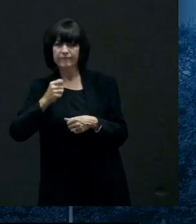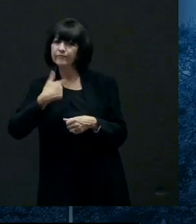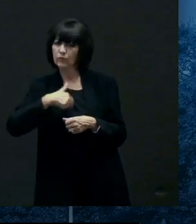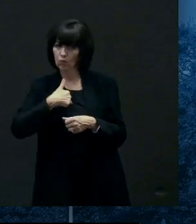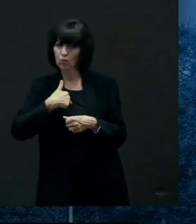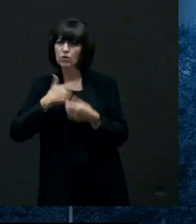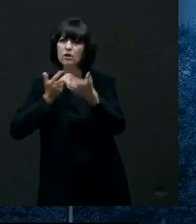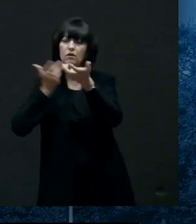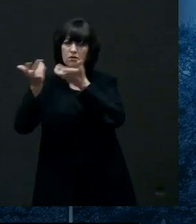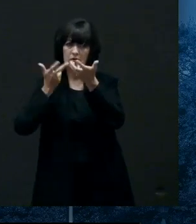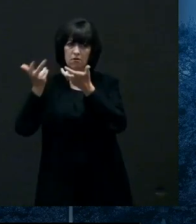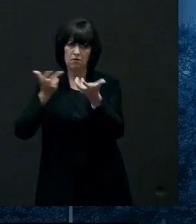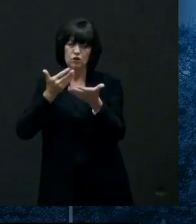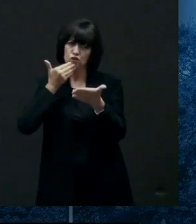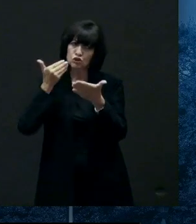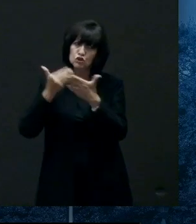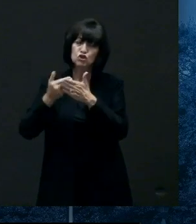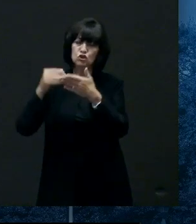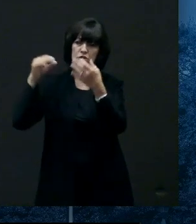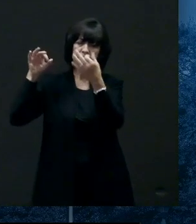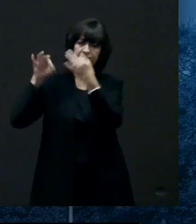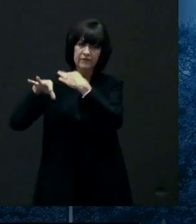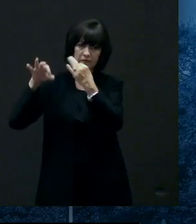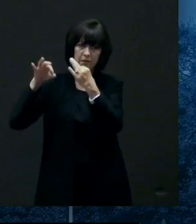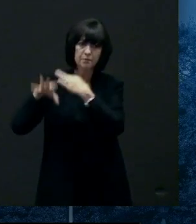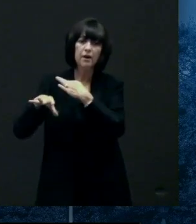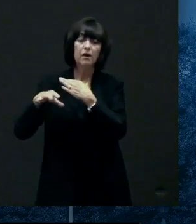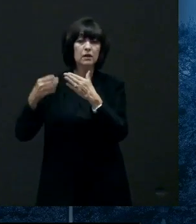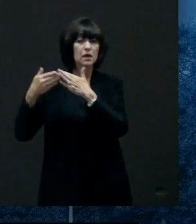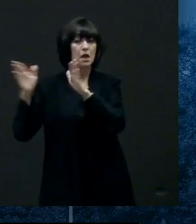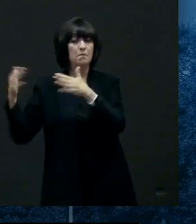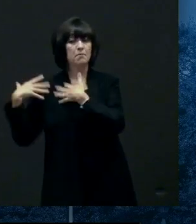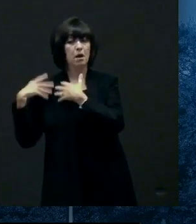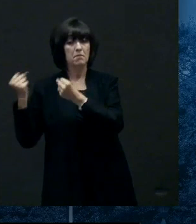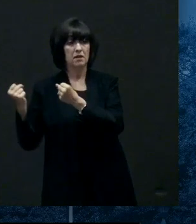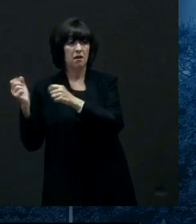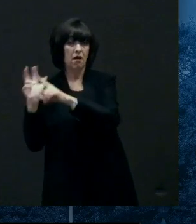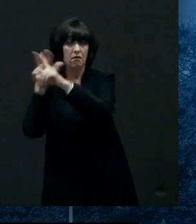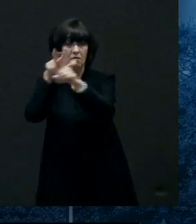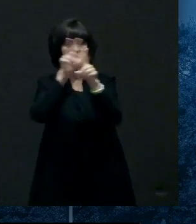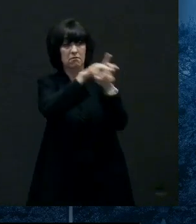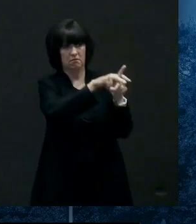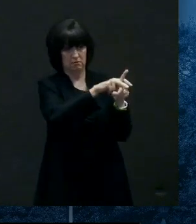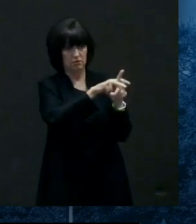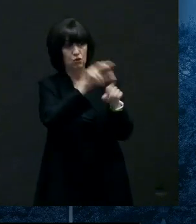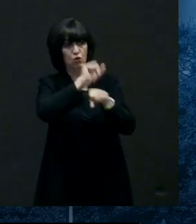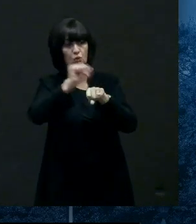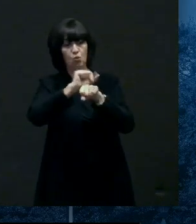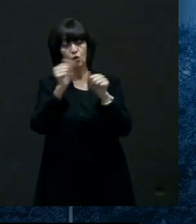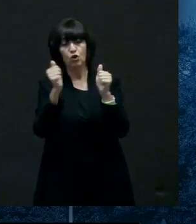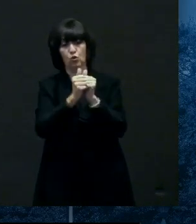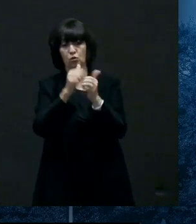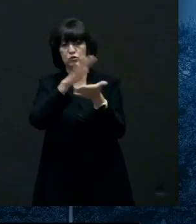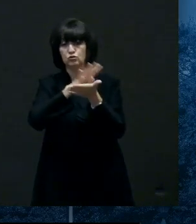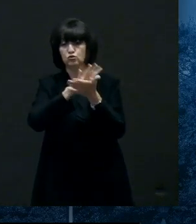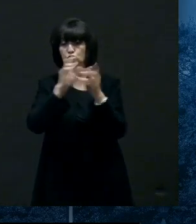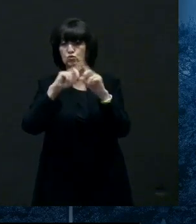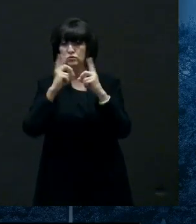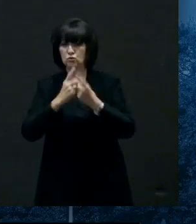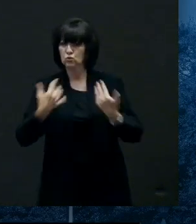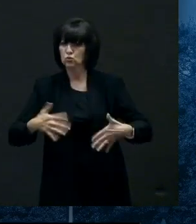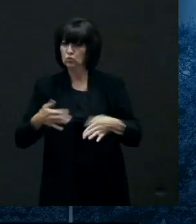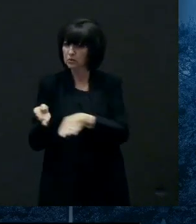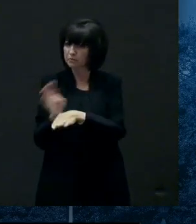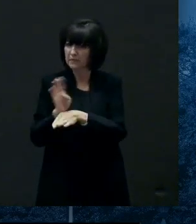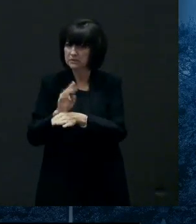feedback um our public health experts who are working with the districts are very busy um in in our meaning that the